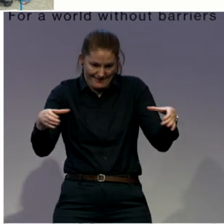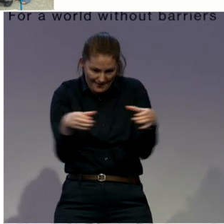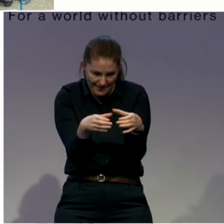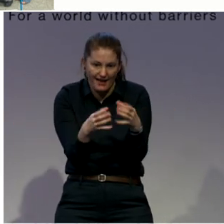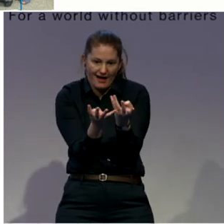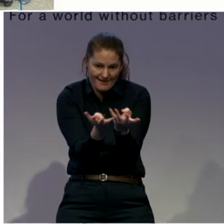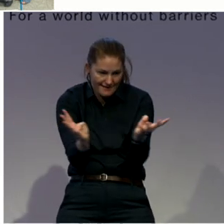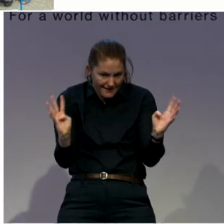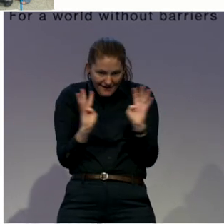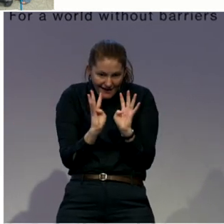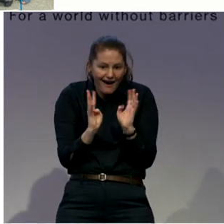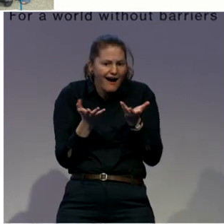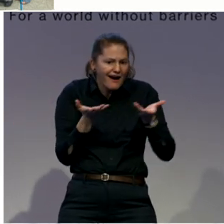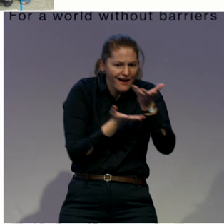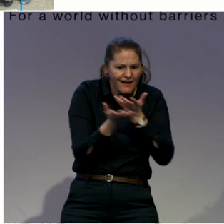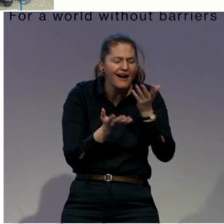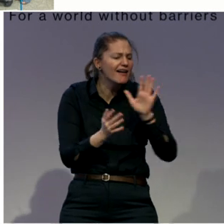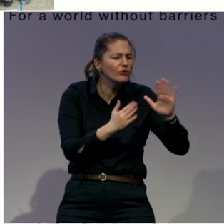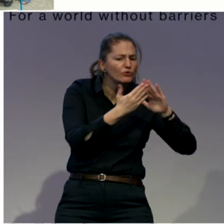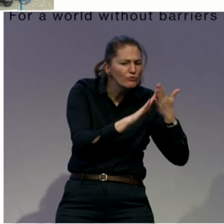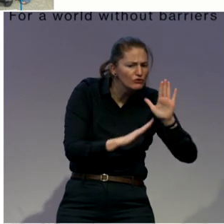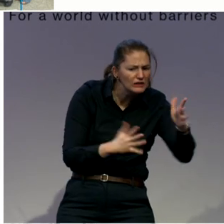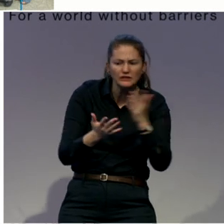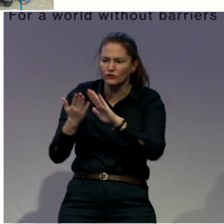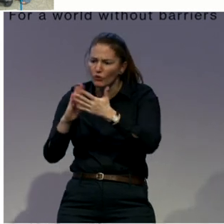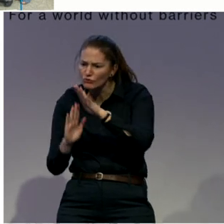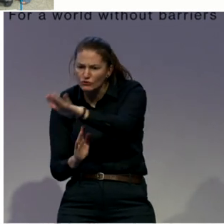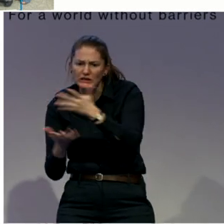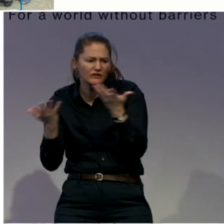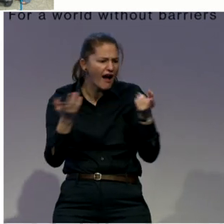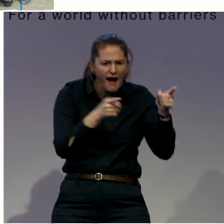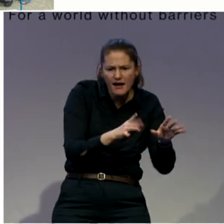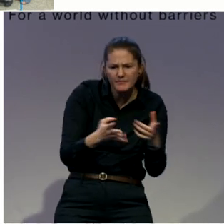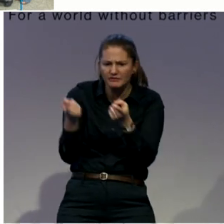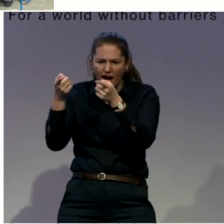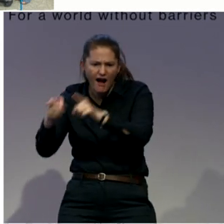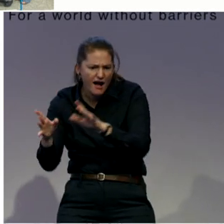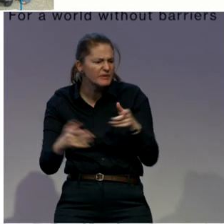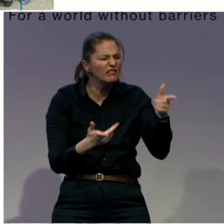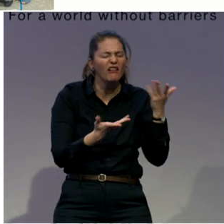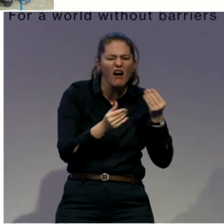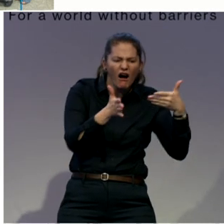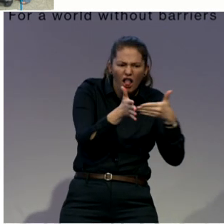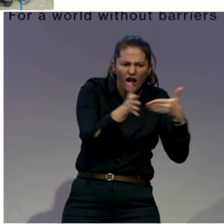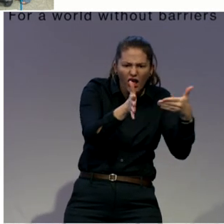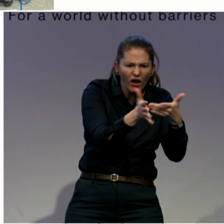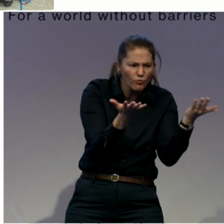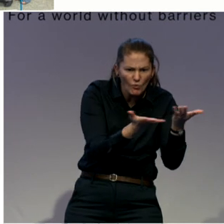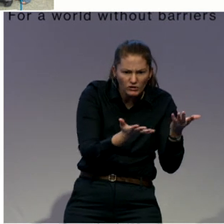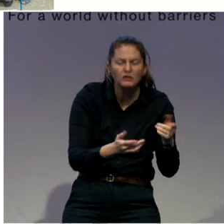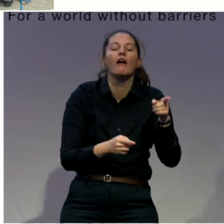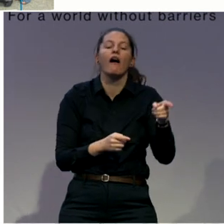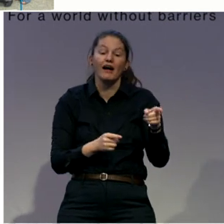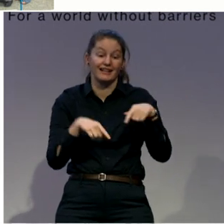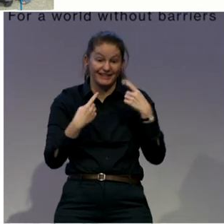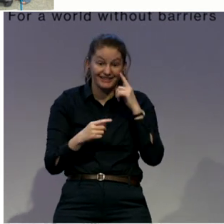and what are the barriers to justice for people with disabilities. Once that disability response team is created, in